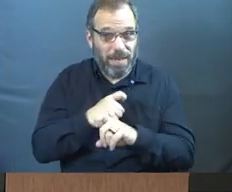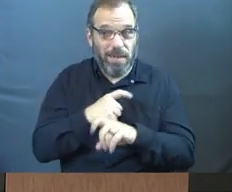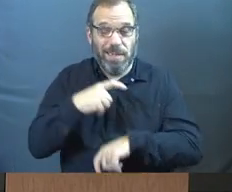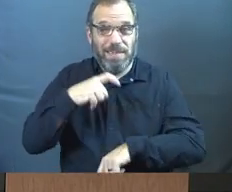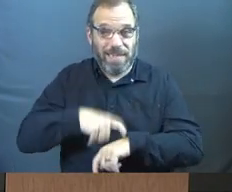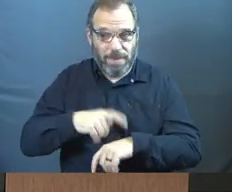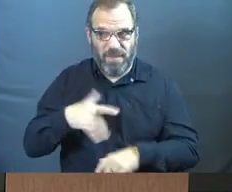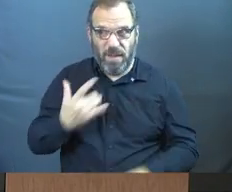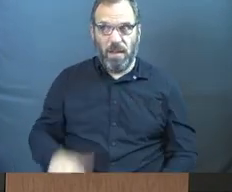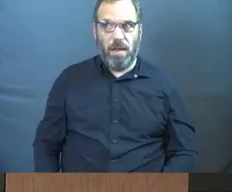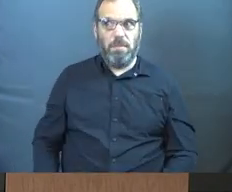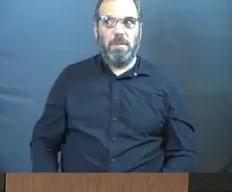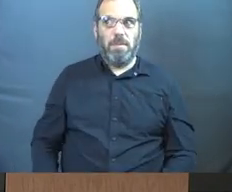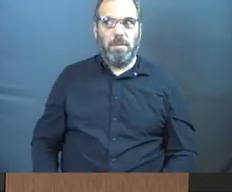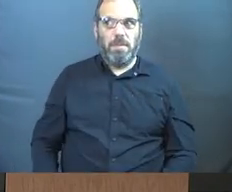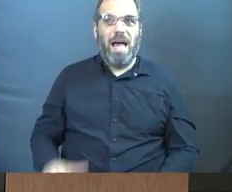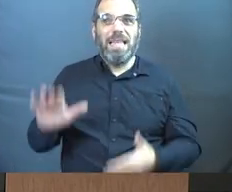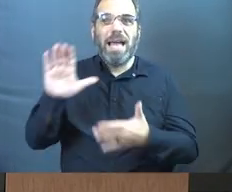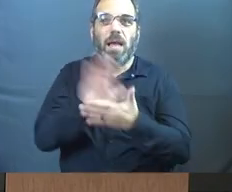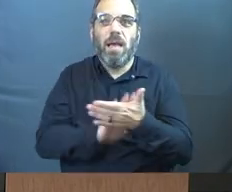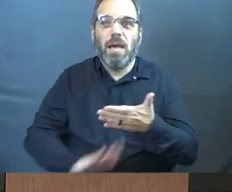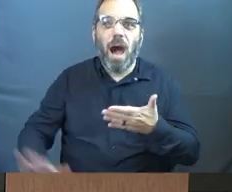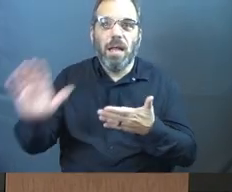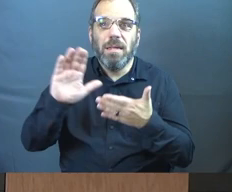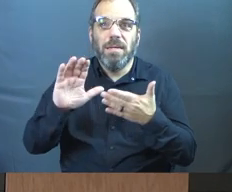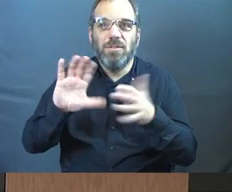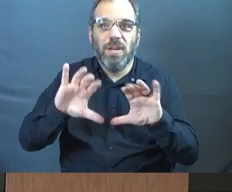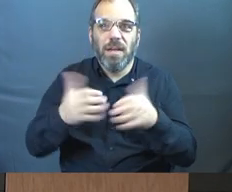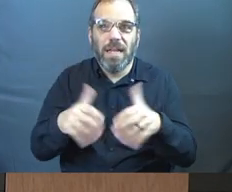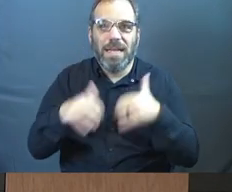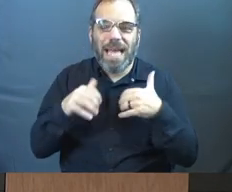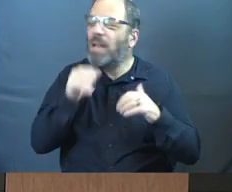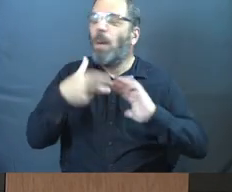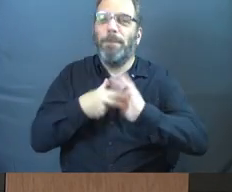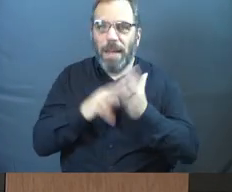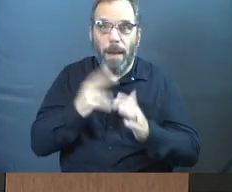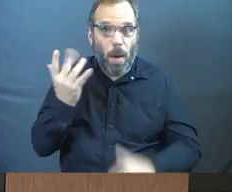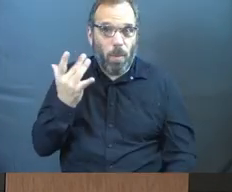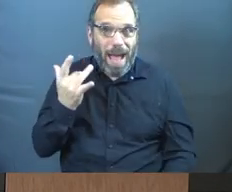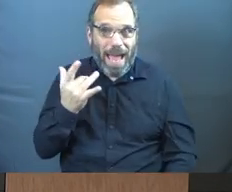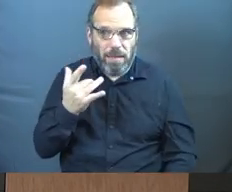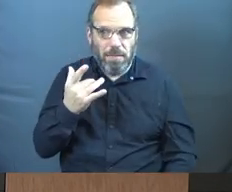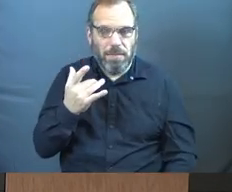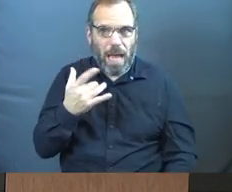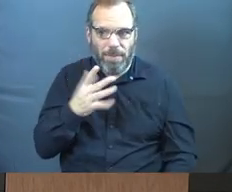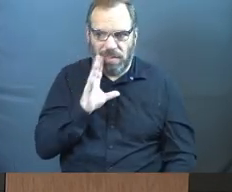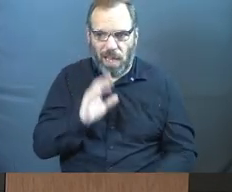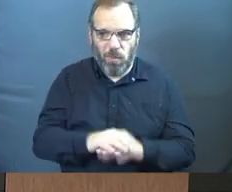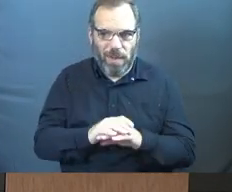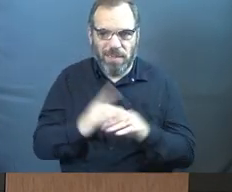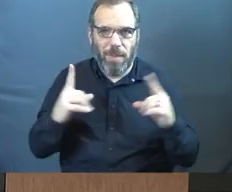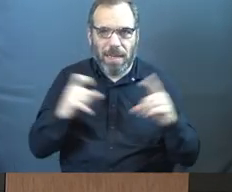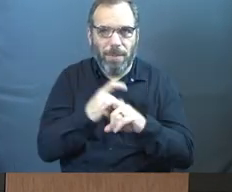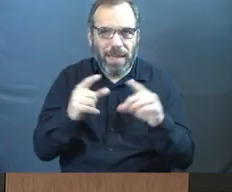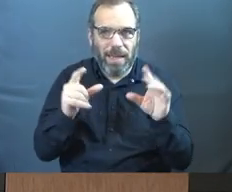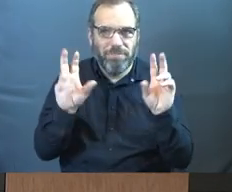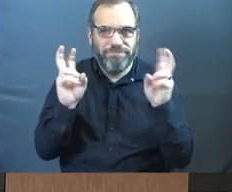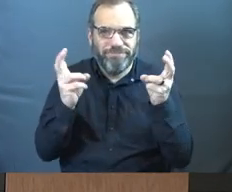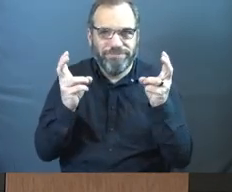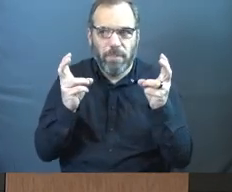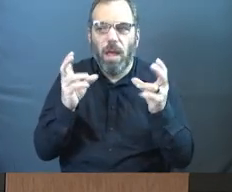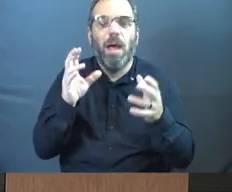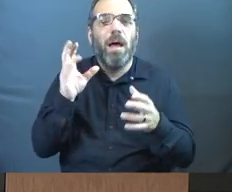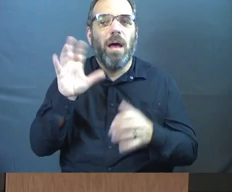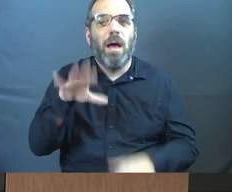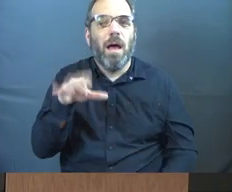moments where it's going to feel a little bit like a college class. And I don't mean it that way. But the reason I'm going to hit you with a few complicated things is,